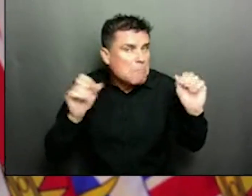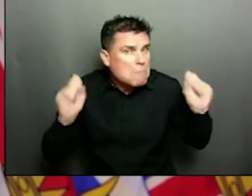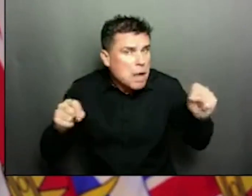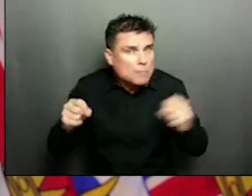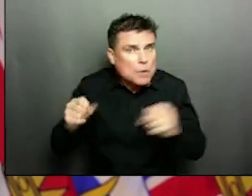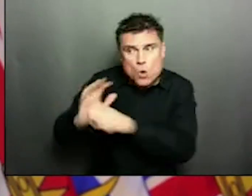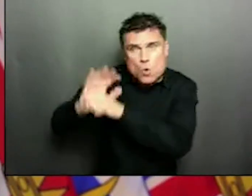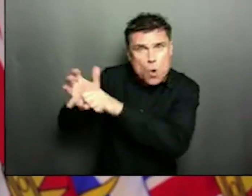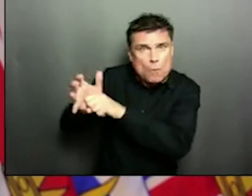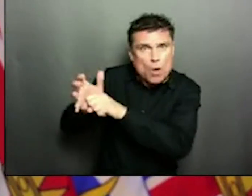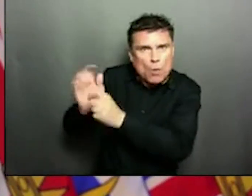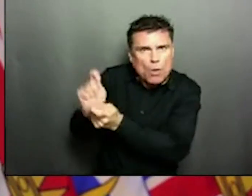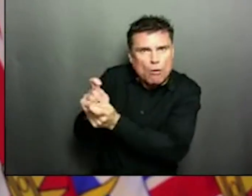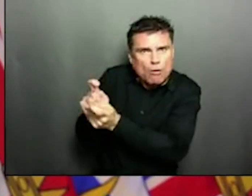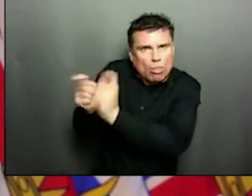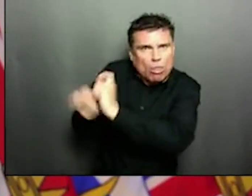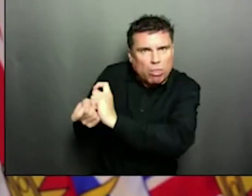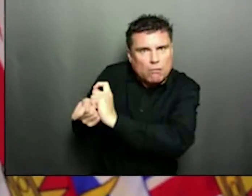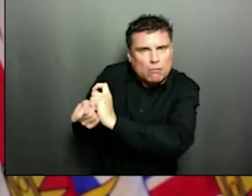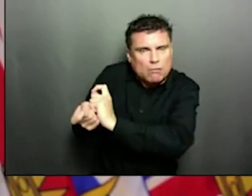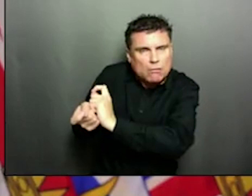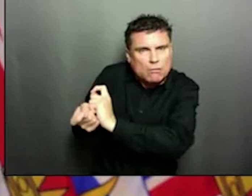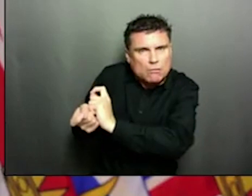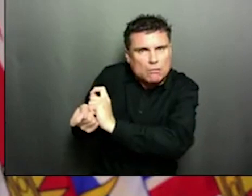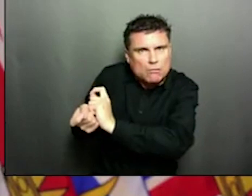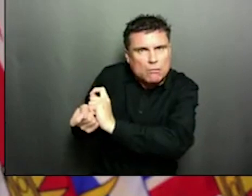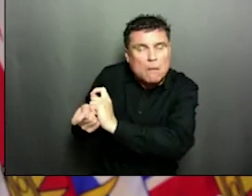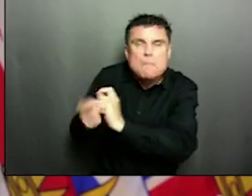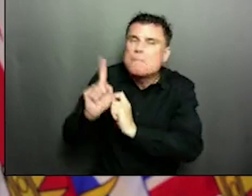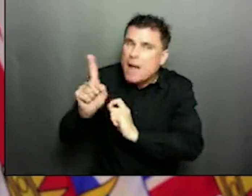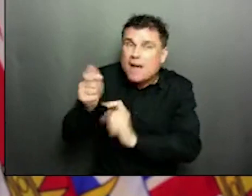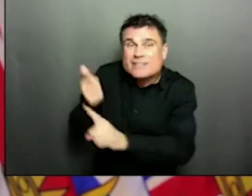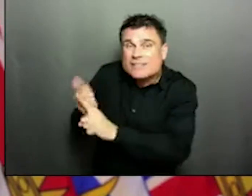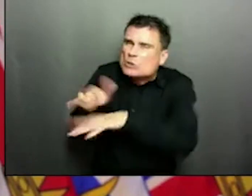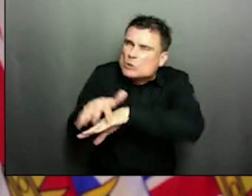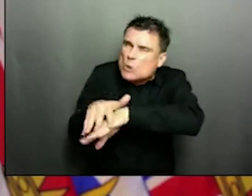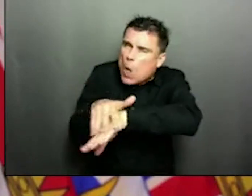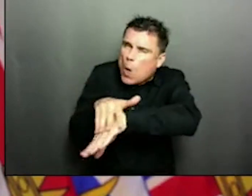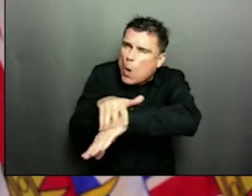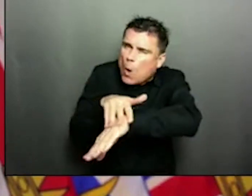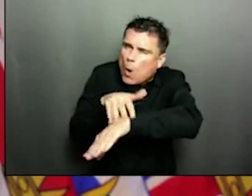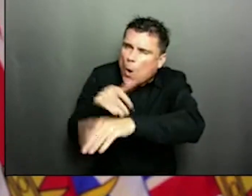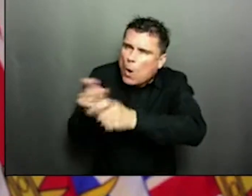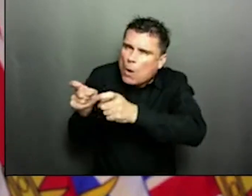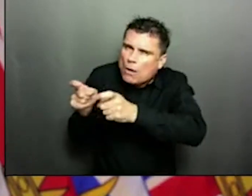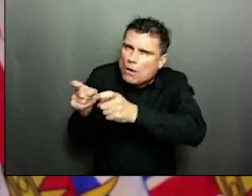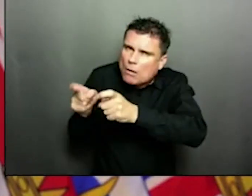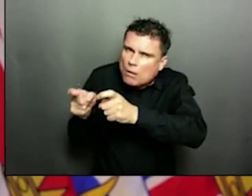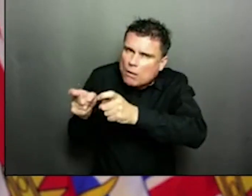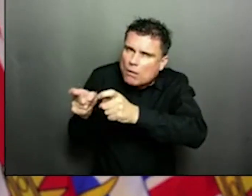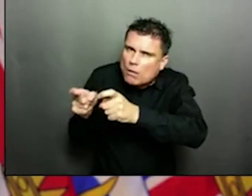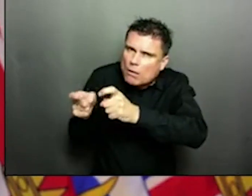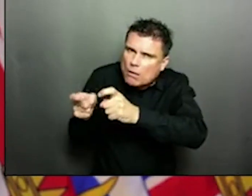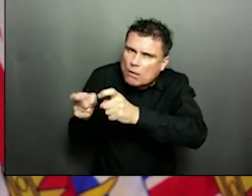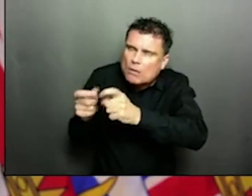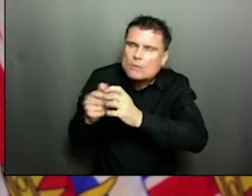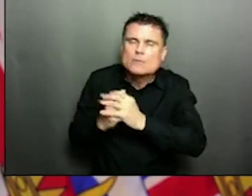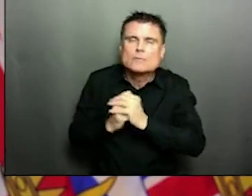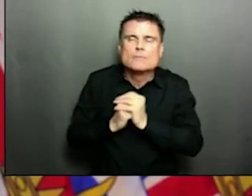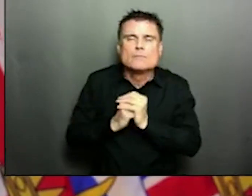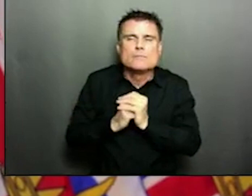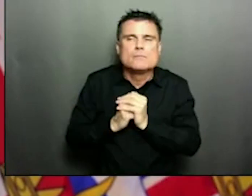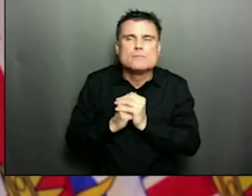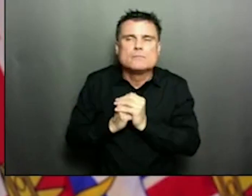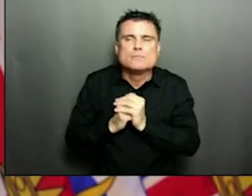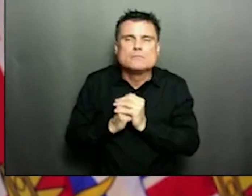conserved area of the virus, the spike protein. So that was a concern with the mink farm and the in Copenhagen where there